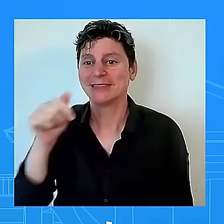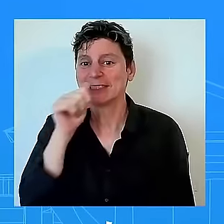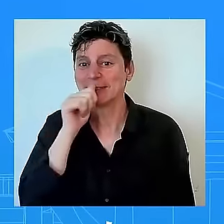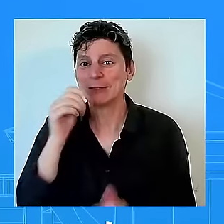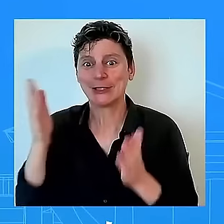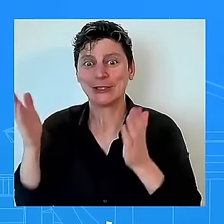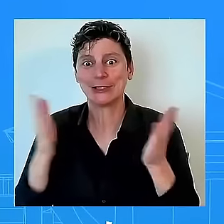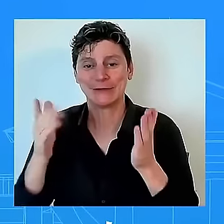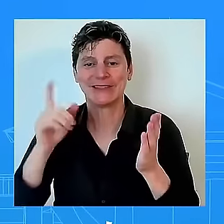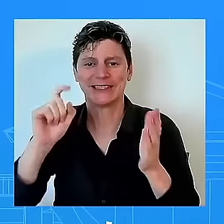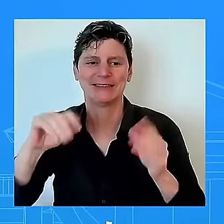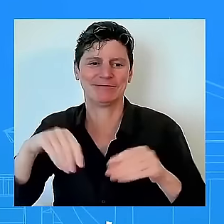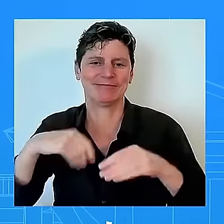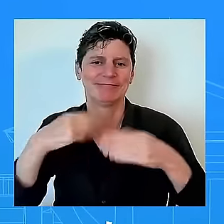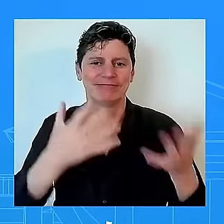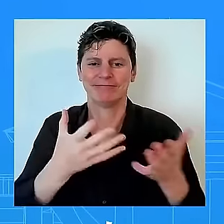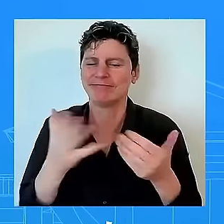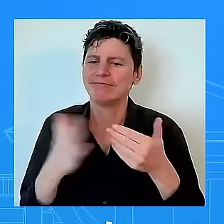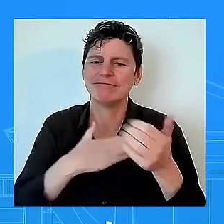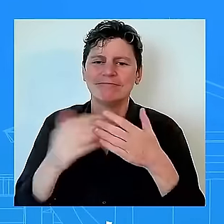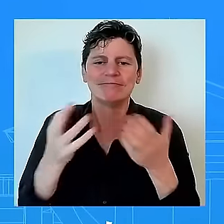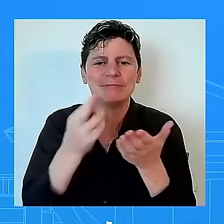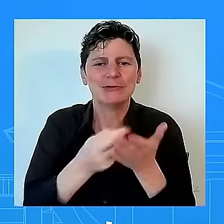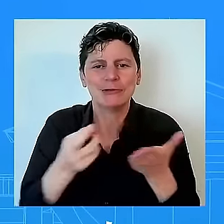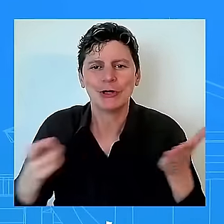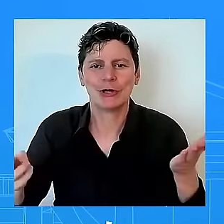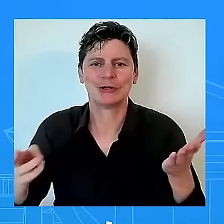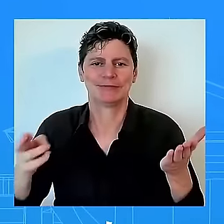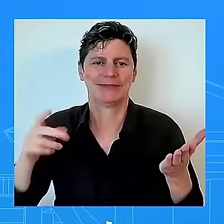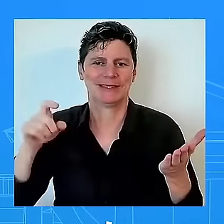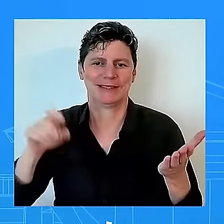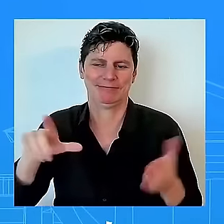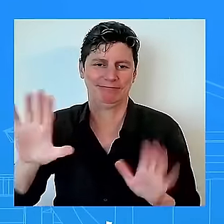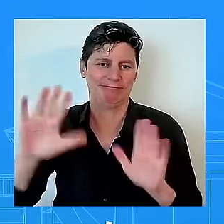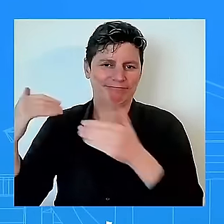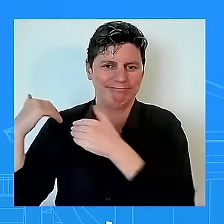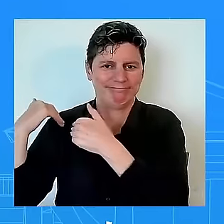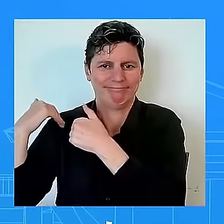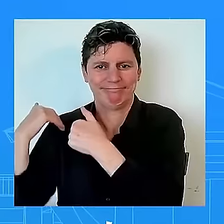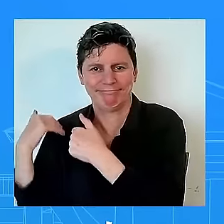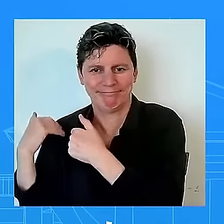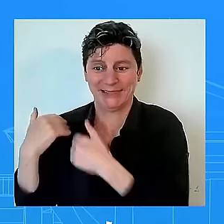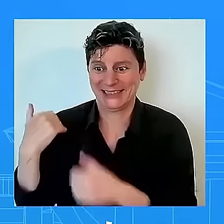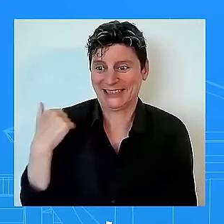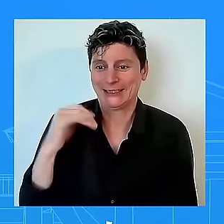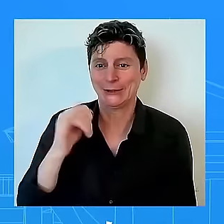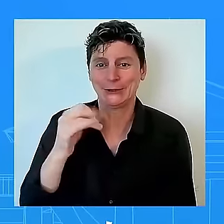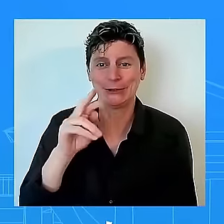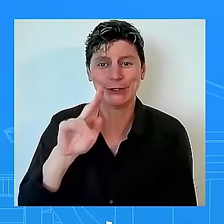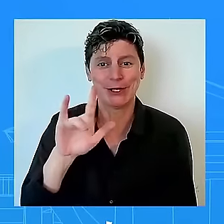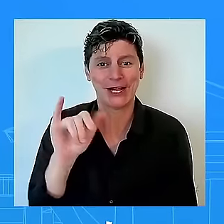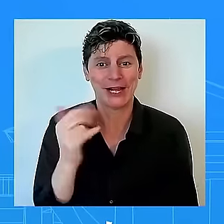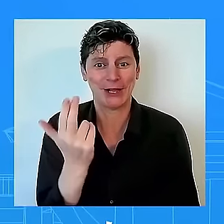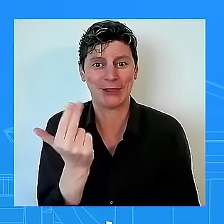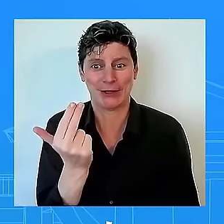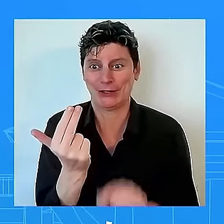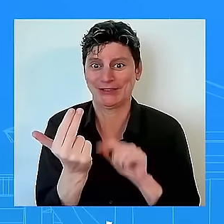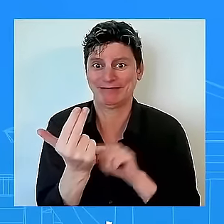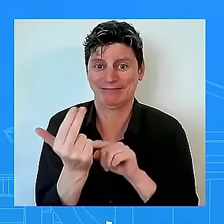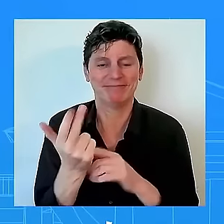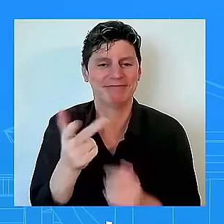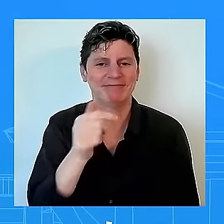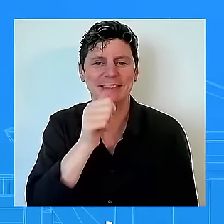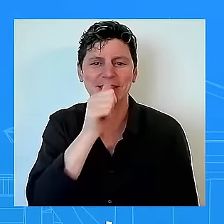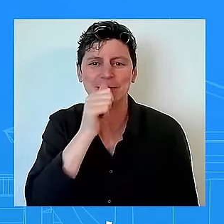job which is mission critical and since july 13th the secret service has greatly enhanced uh the security footprint for the former